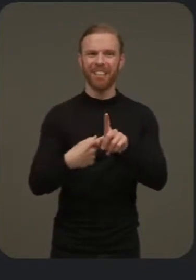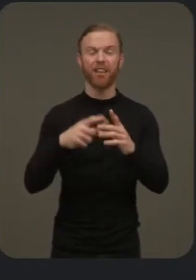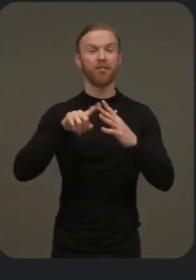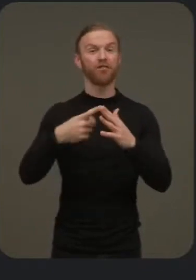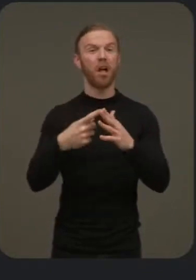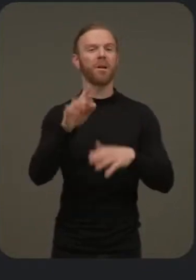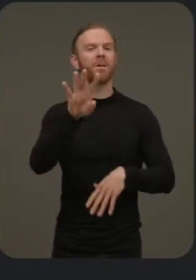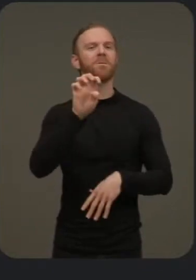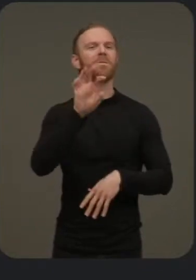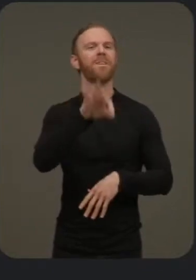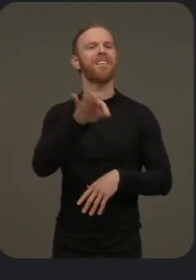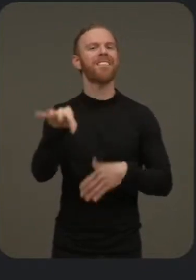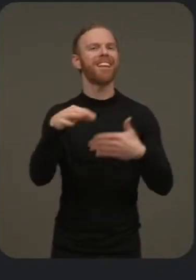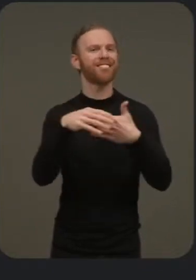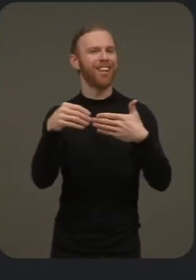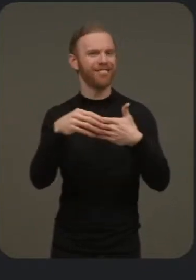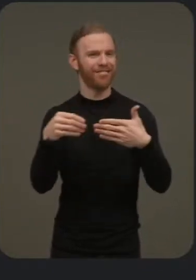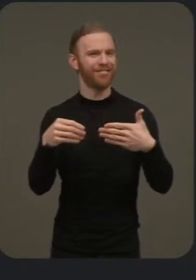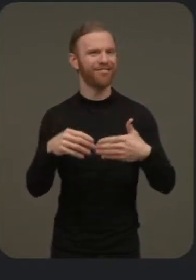$4.99.